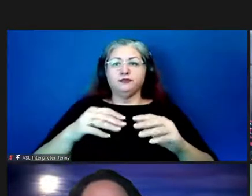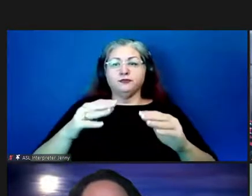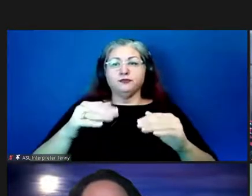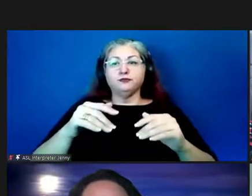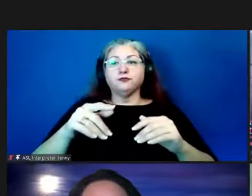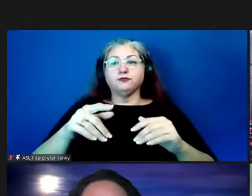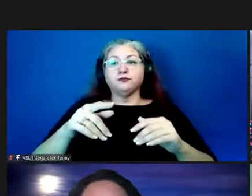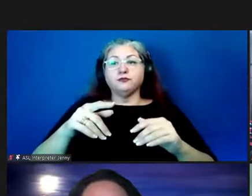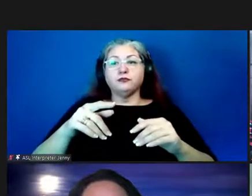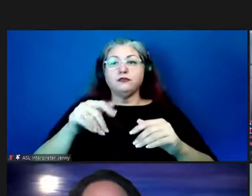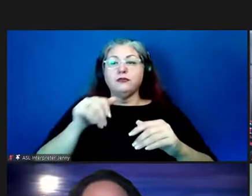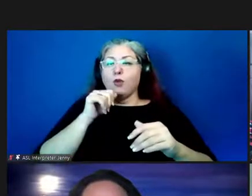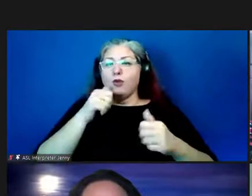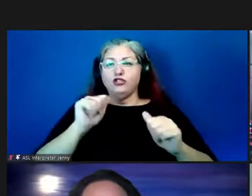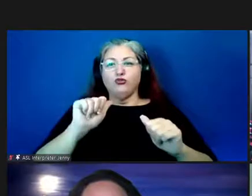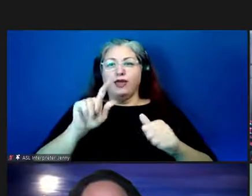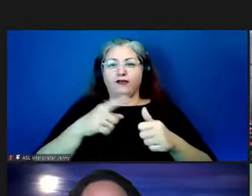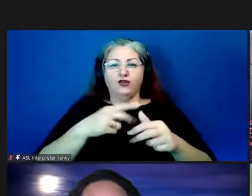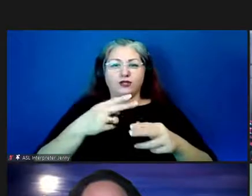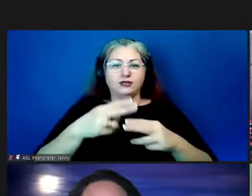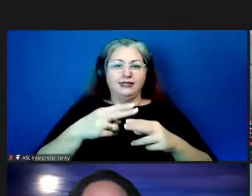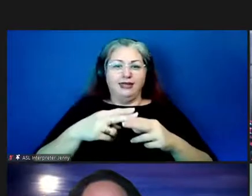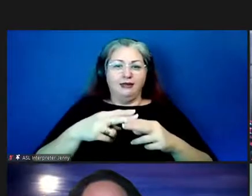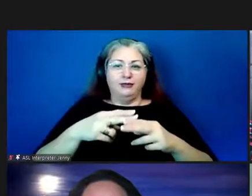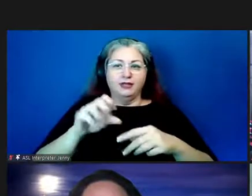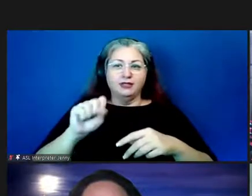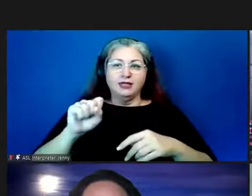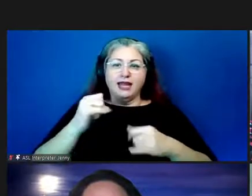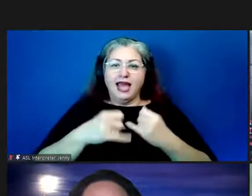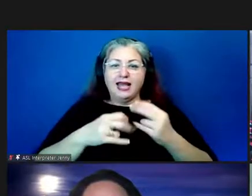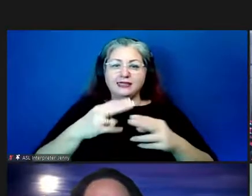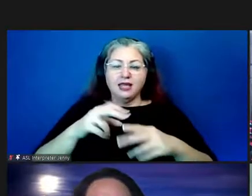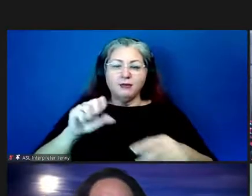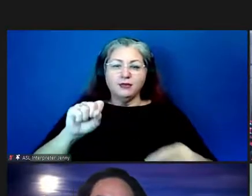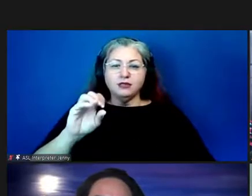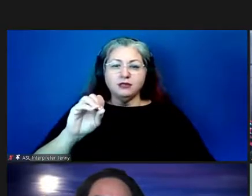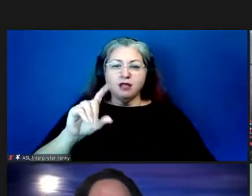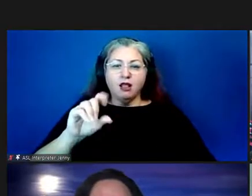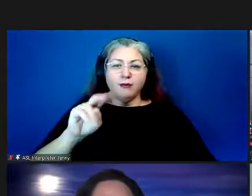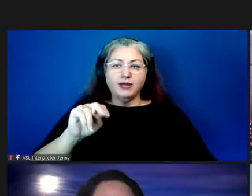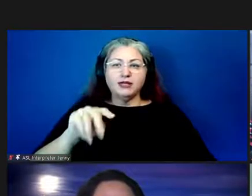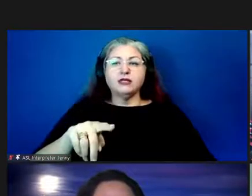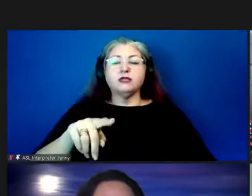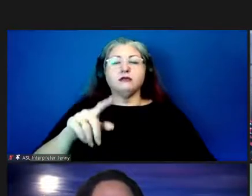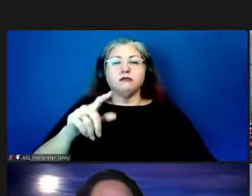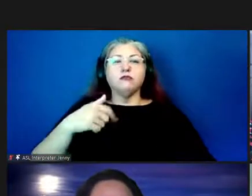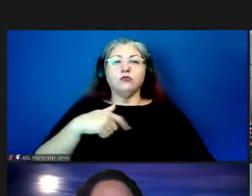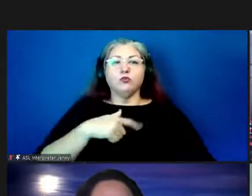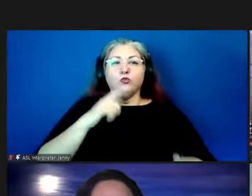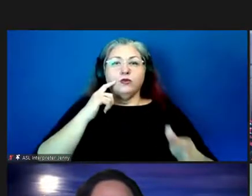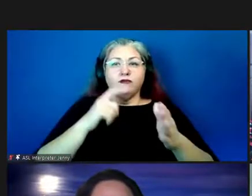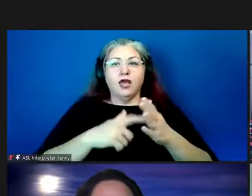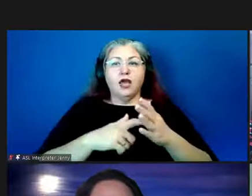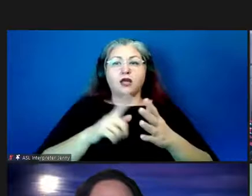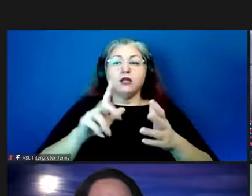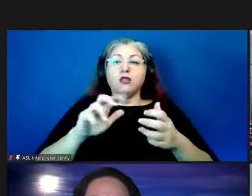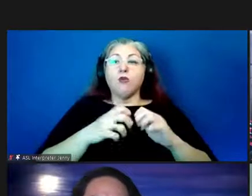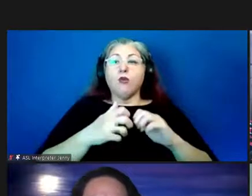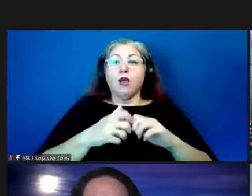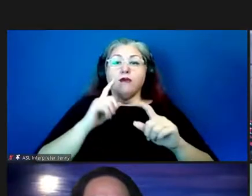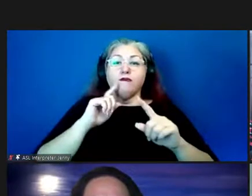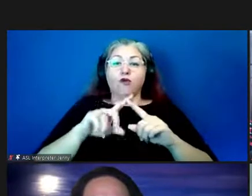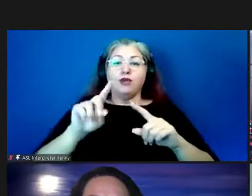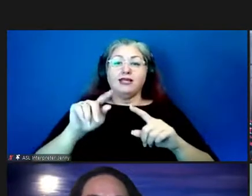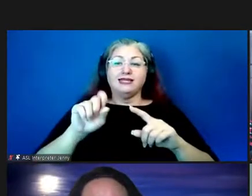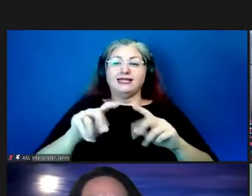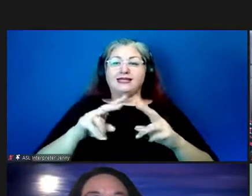to i'm not going to even try the first name uh solomons um so we have found that the problem with the data set is